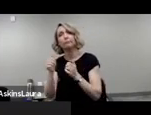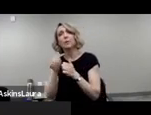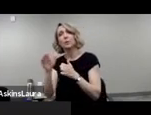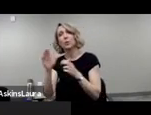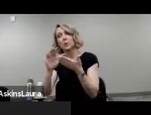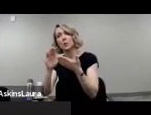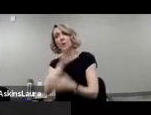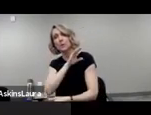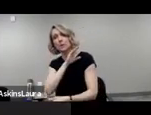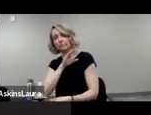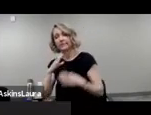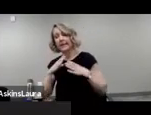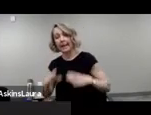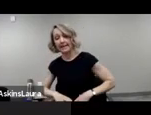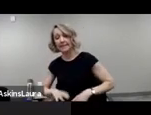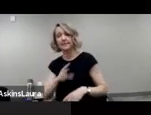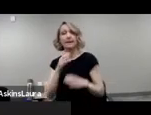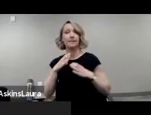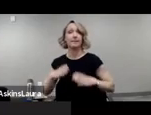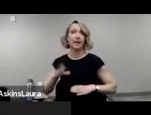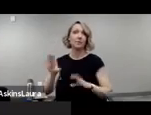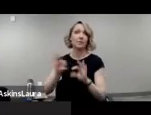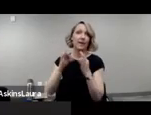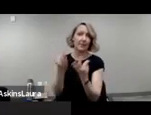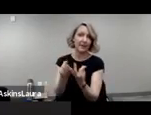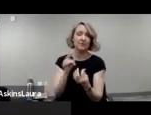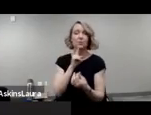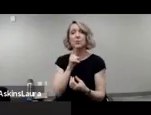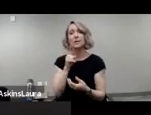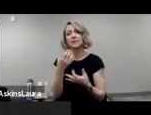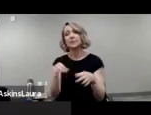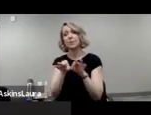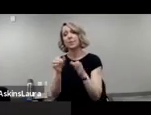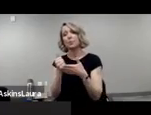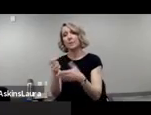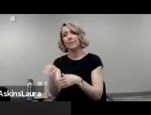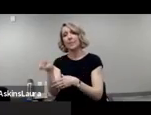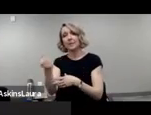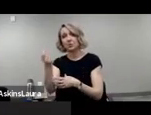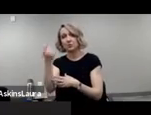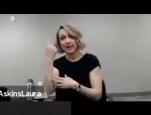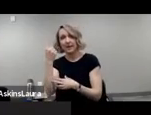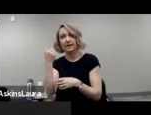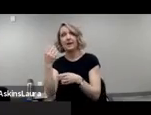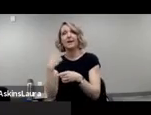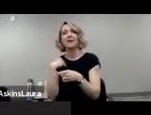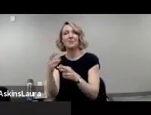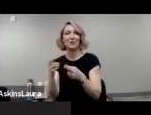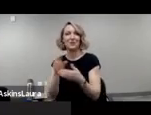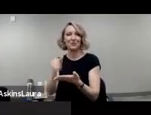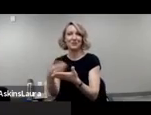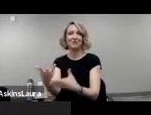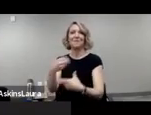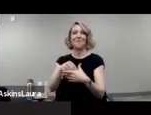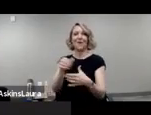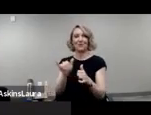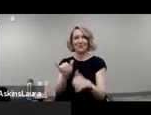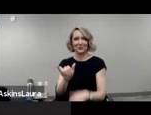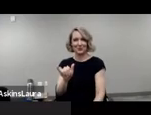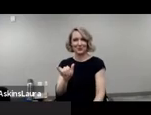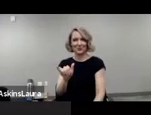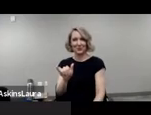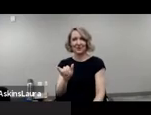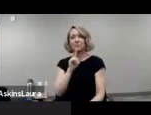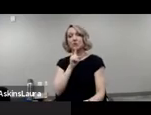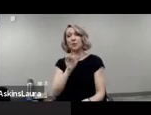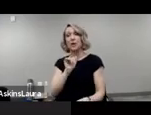their clients' families. And it's really important to have them understand and to be part of this campaign to ensure that every person with developmental